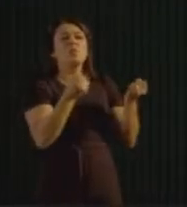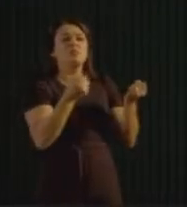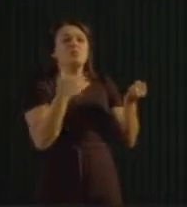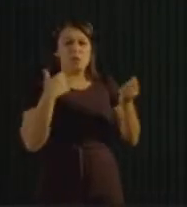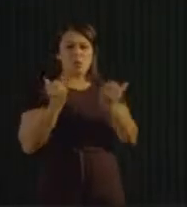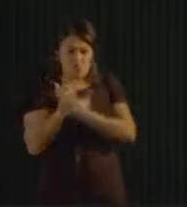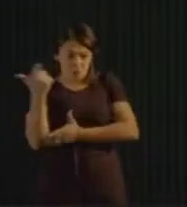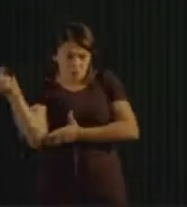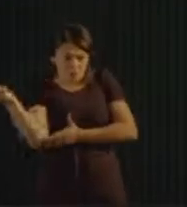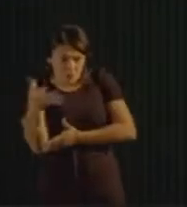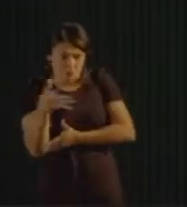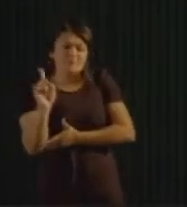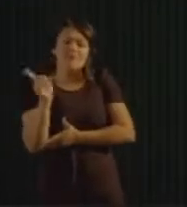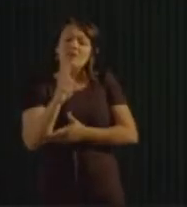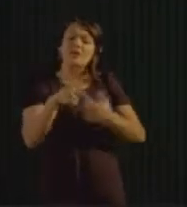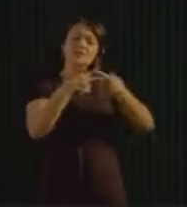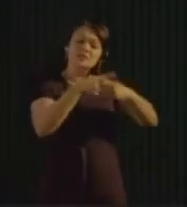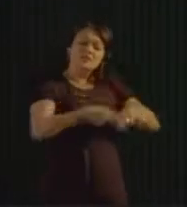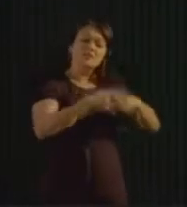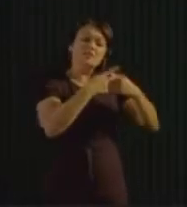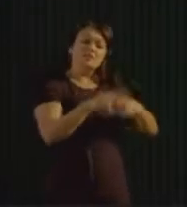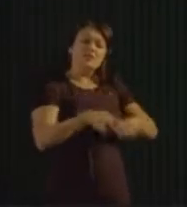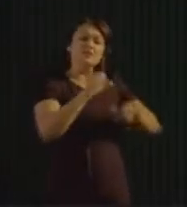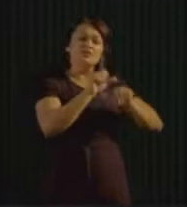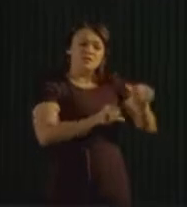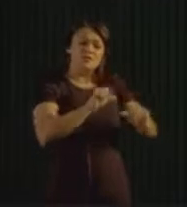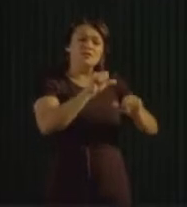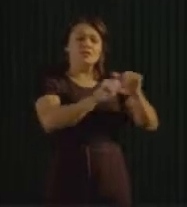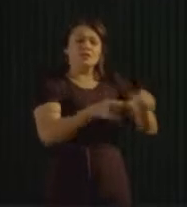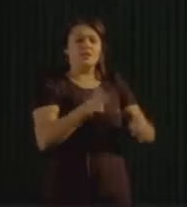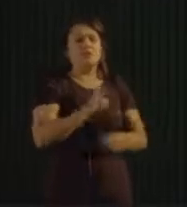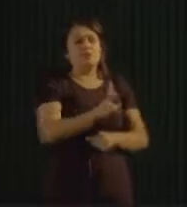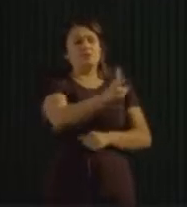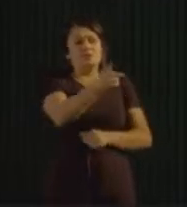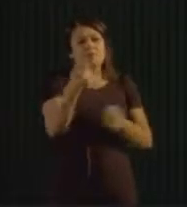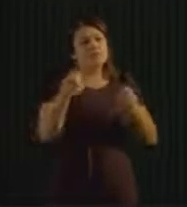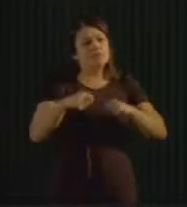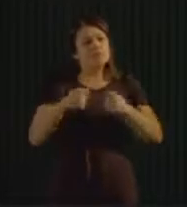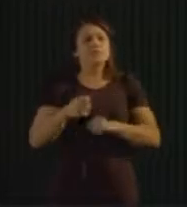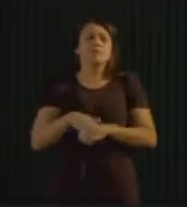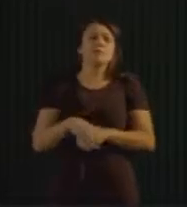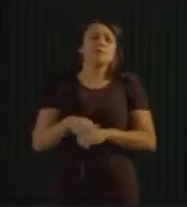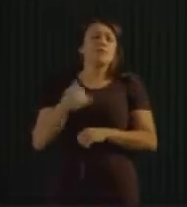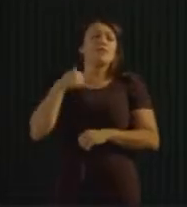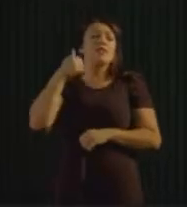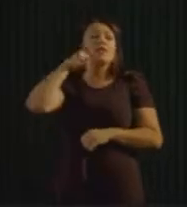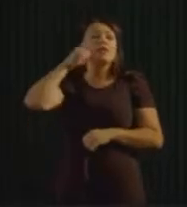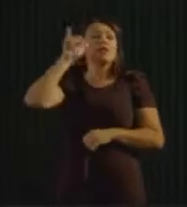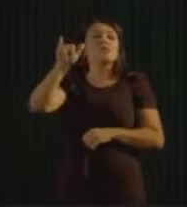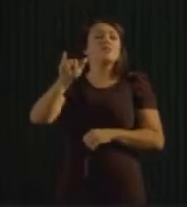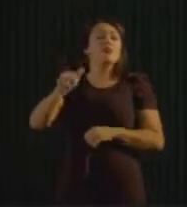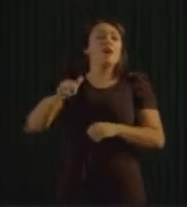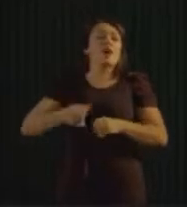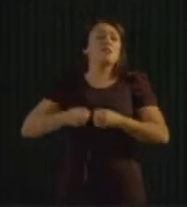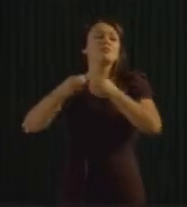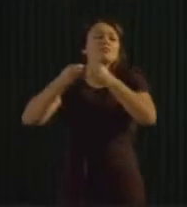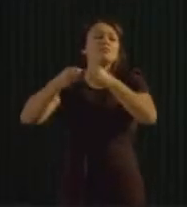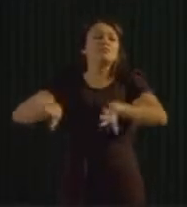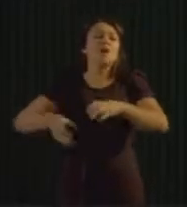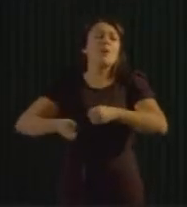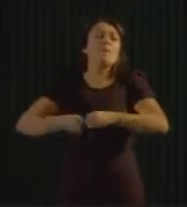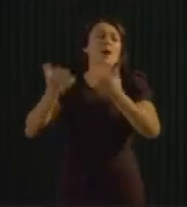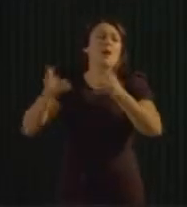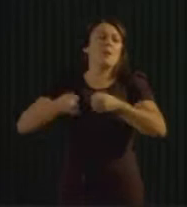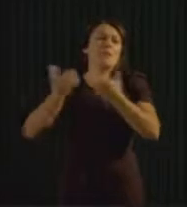Benchmark every product we have in the loop to make sure that it is sustainable. Because there